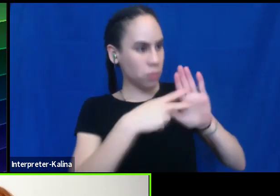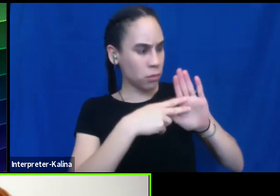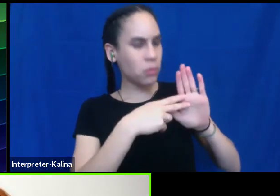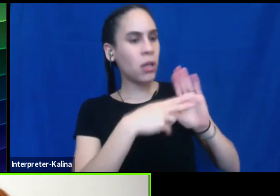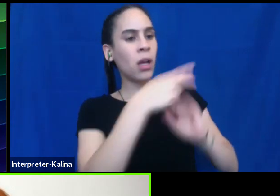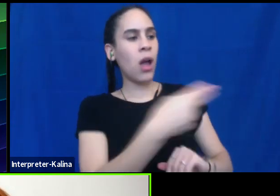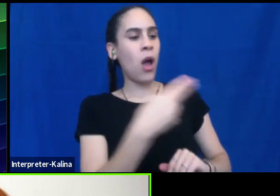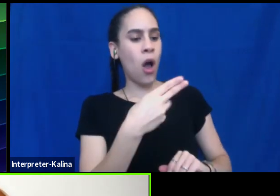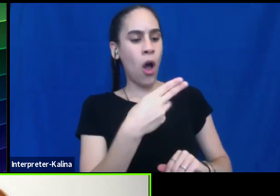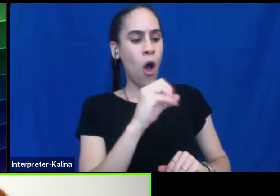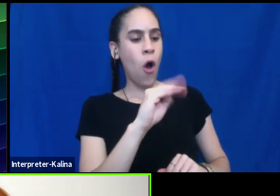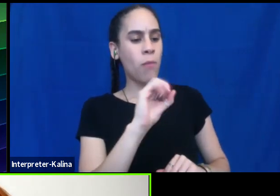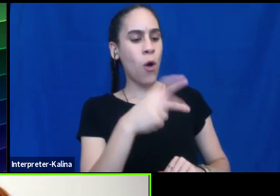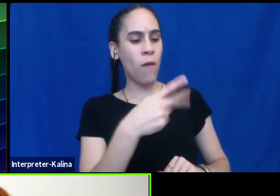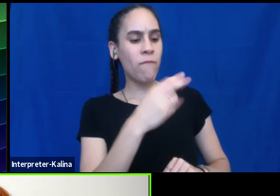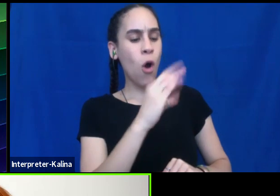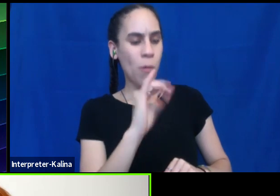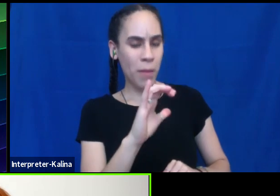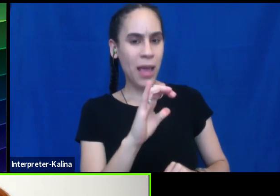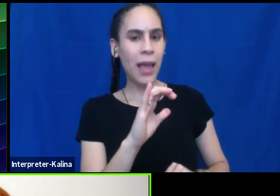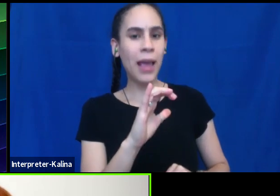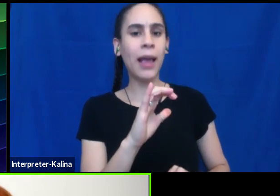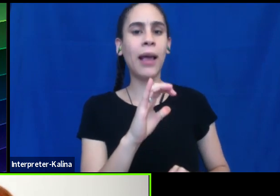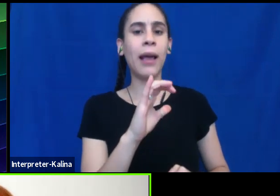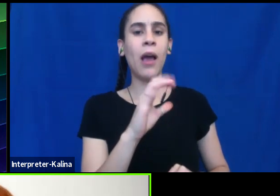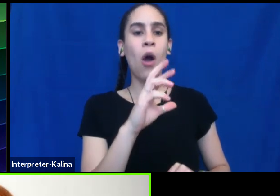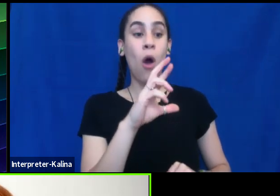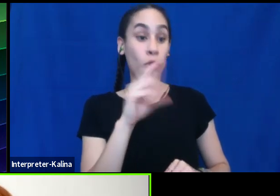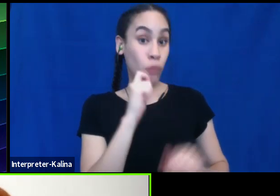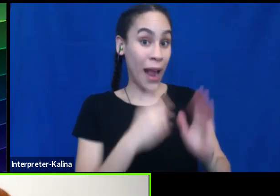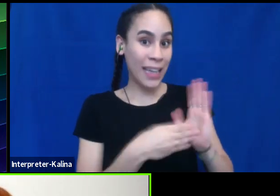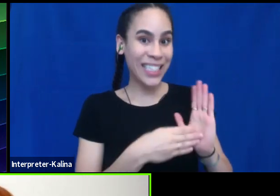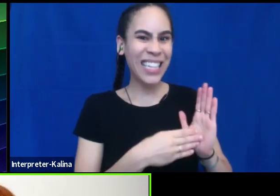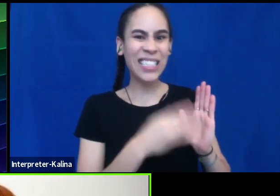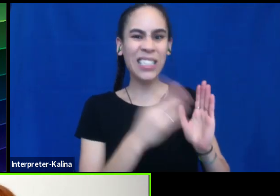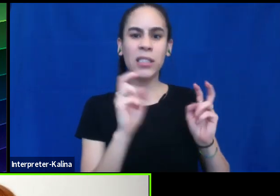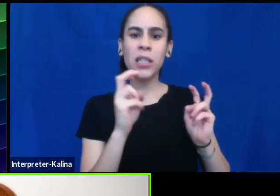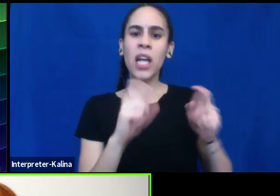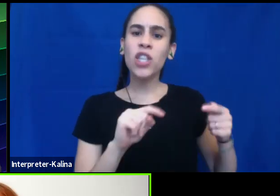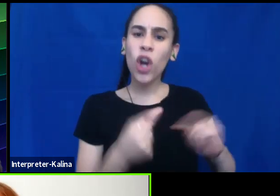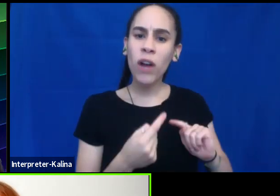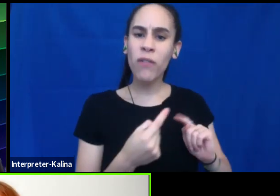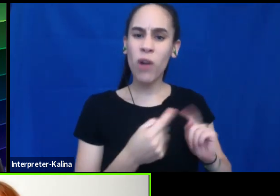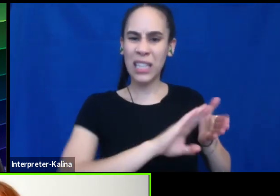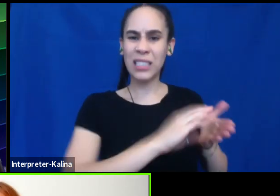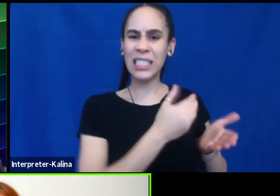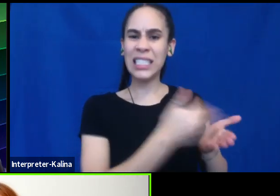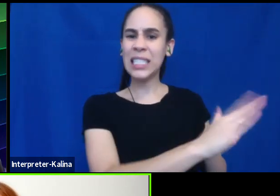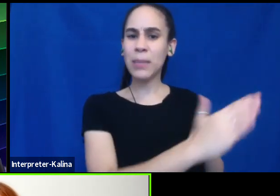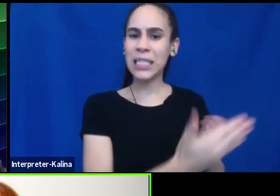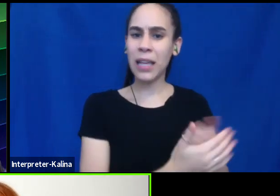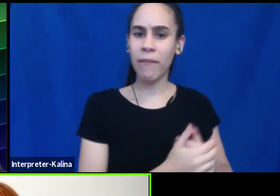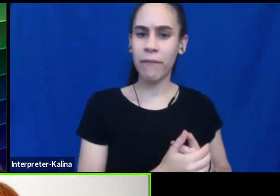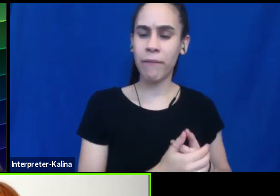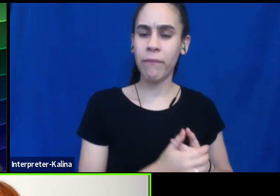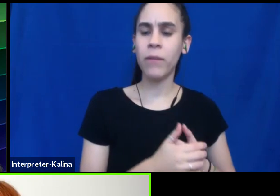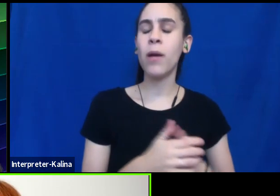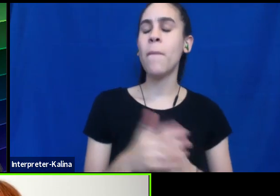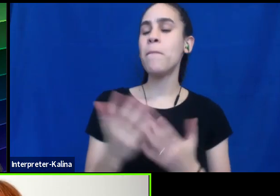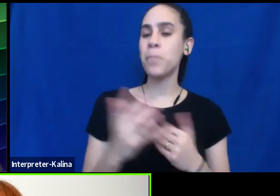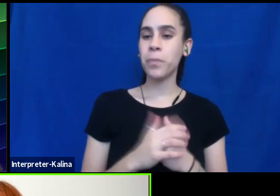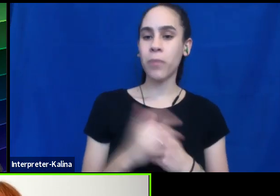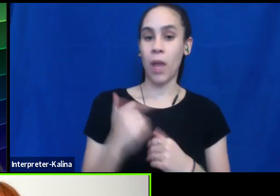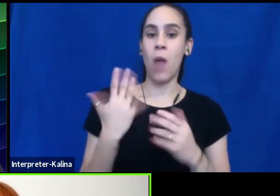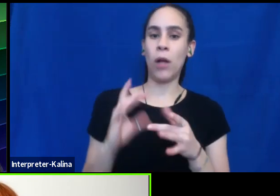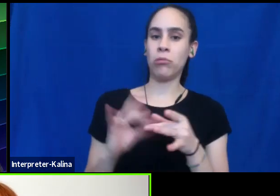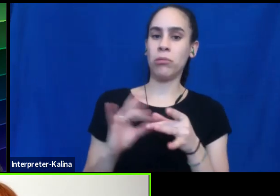as hurtful or, and dismissive. Um, so I, I just want to, uh, I'll just say one thing and then I, um, love